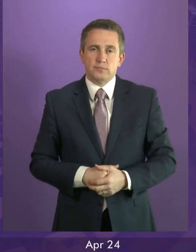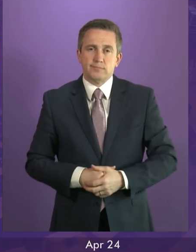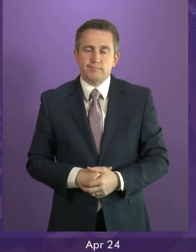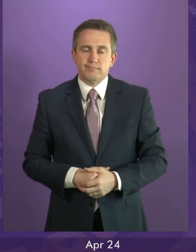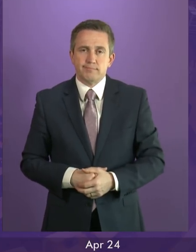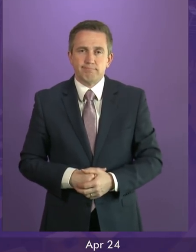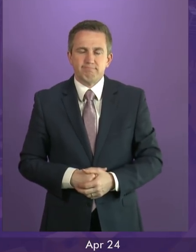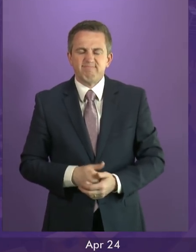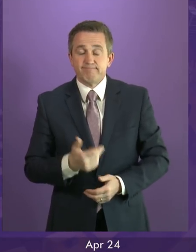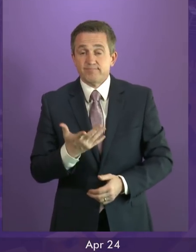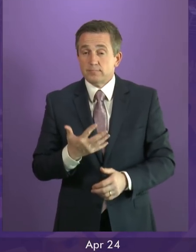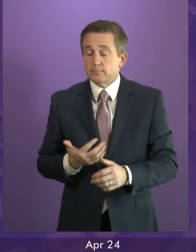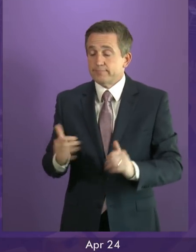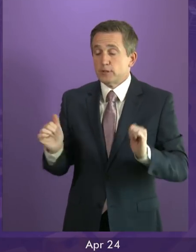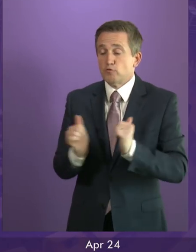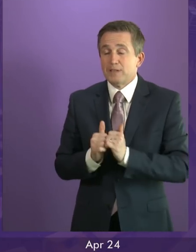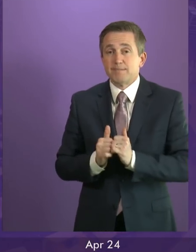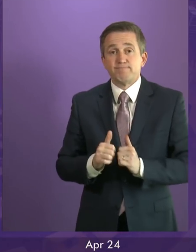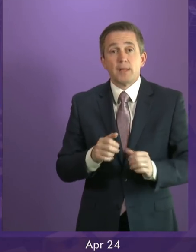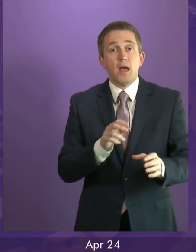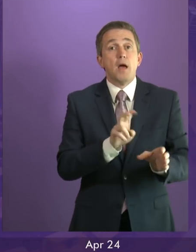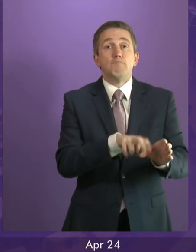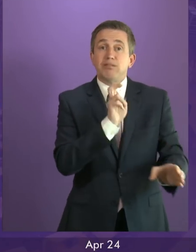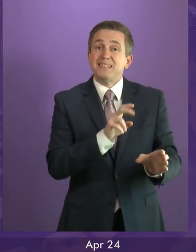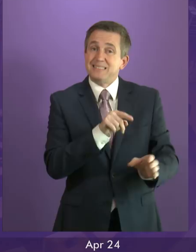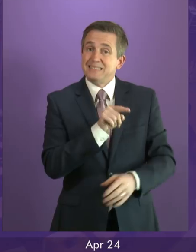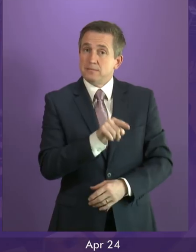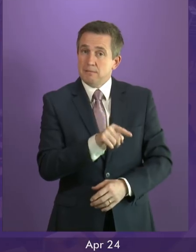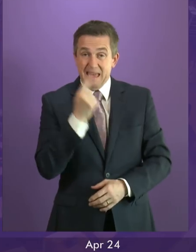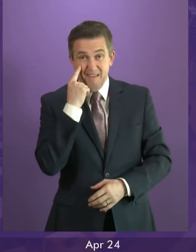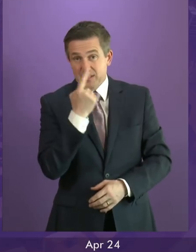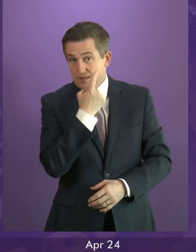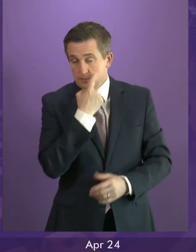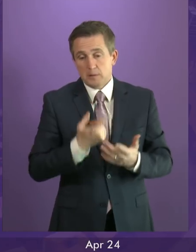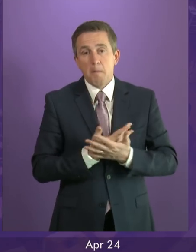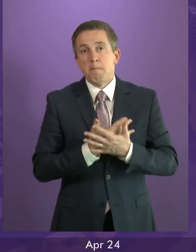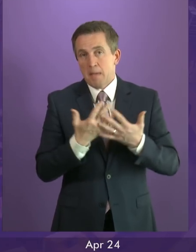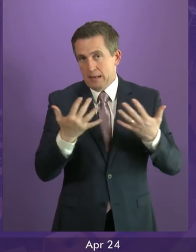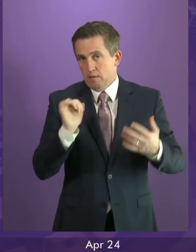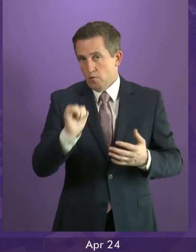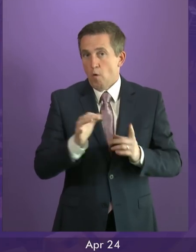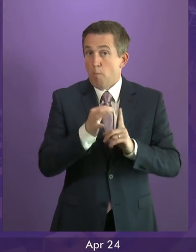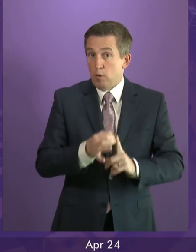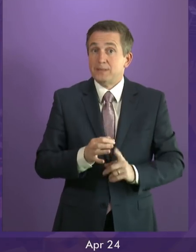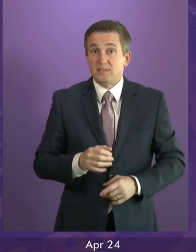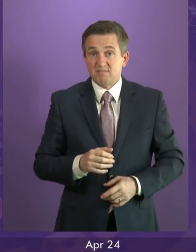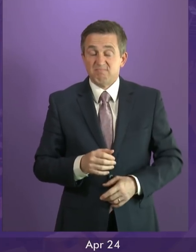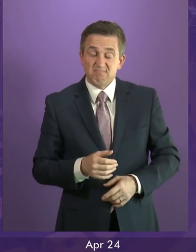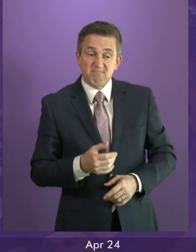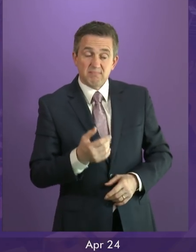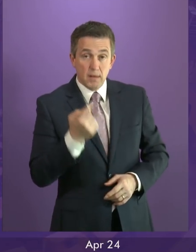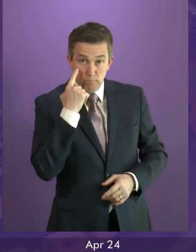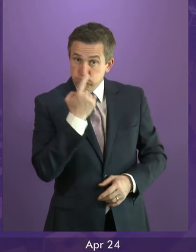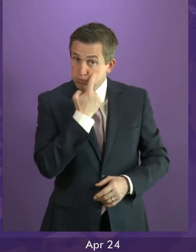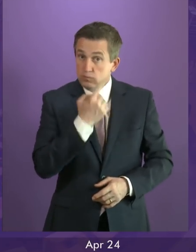Yes, I agree very strongly with that. Brexit has illustrated many of these points very sharply, has illustrated that democratic deficit that